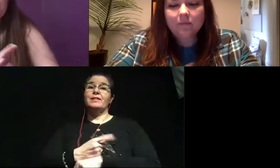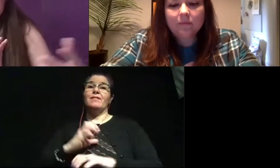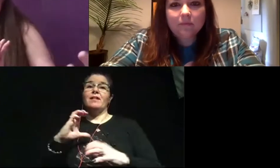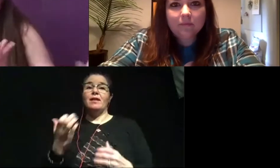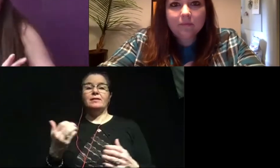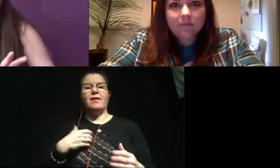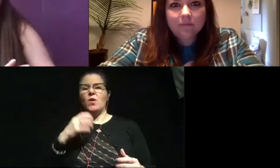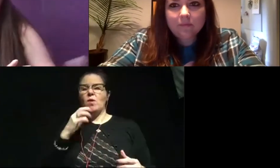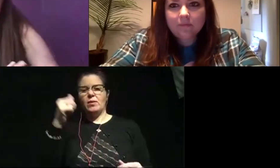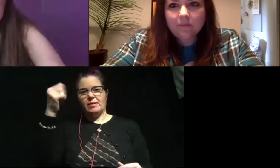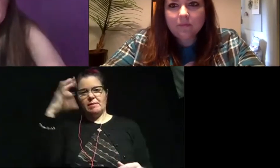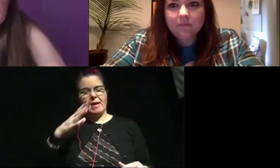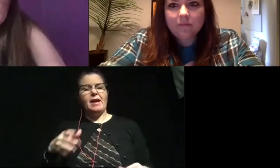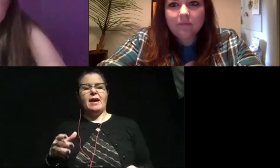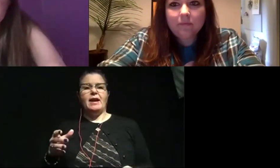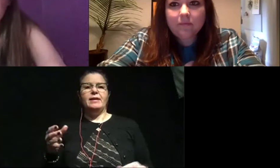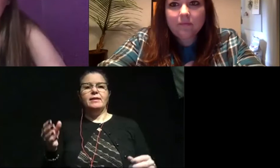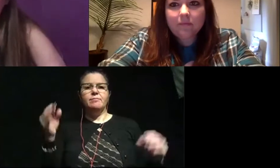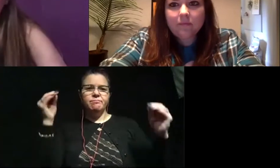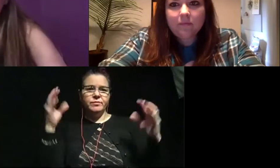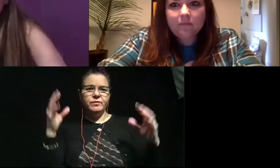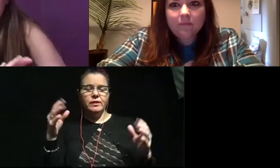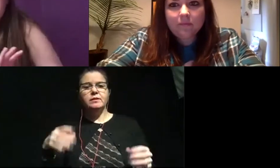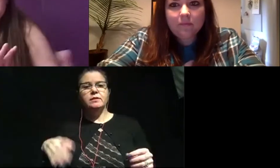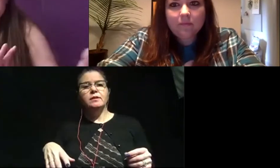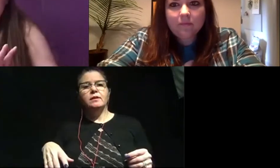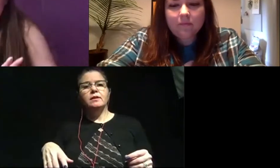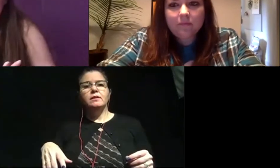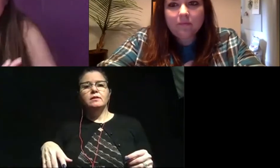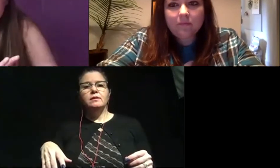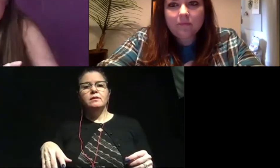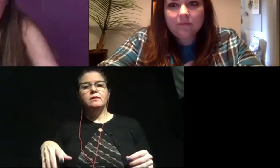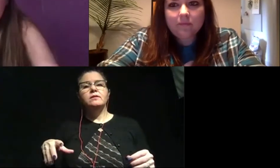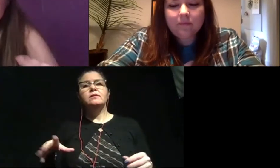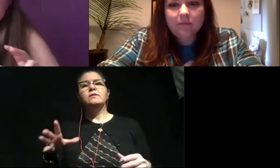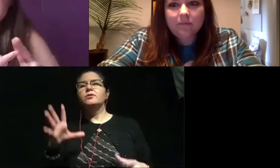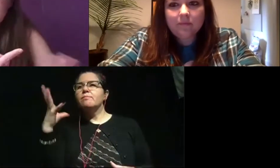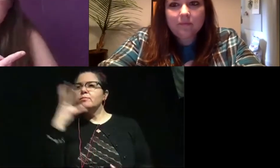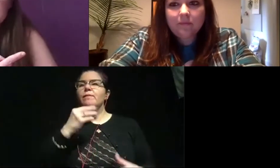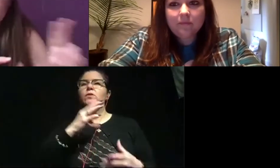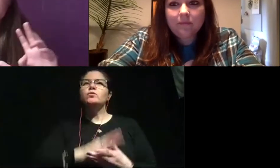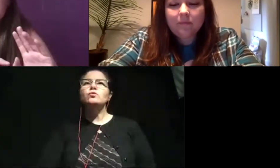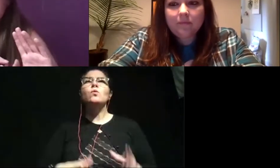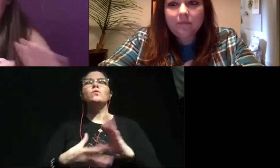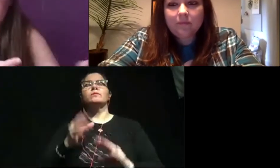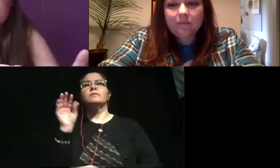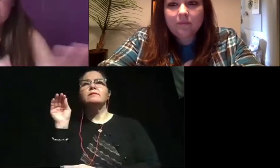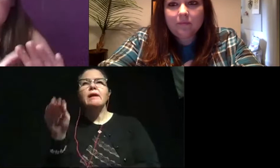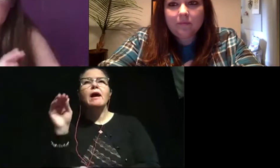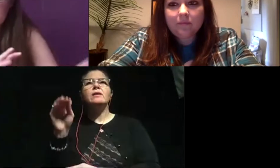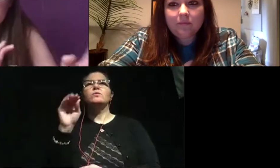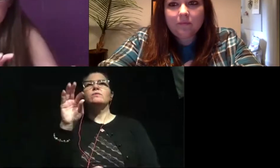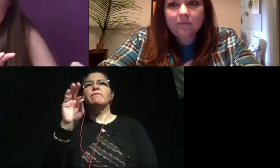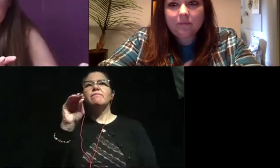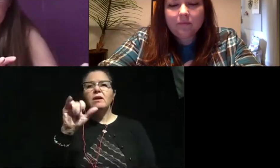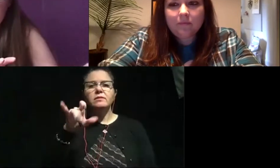this old man behind the podium and he was just talking these beautiful stories about dinosaurs and these fossils I